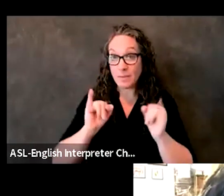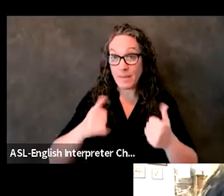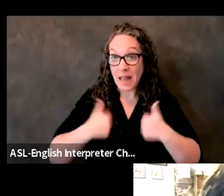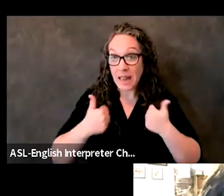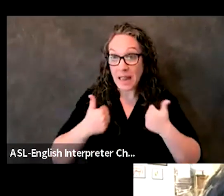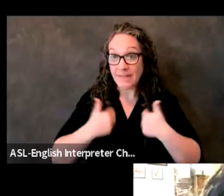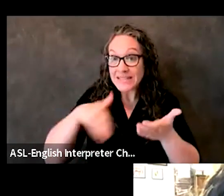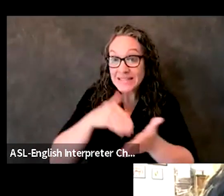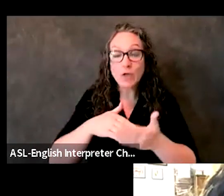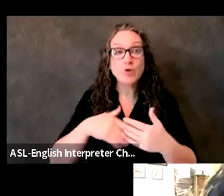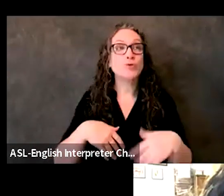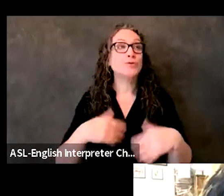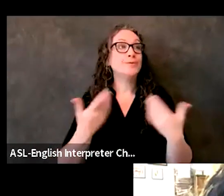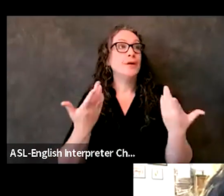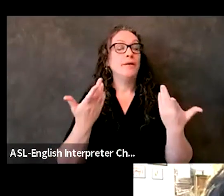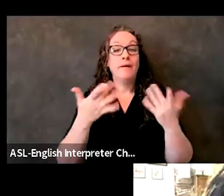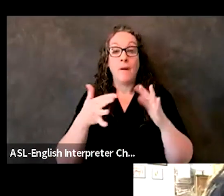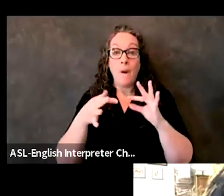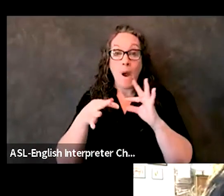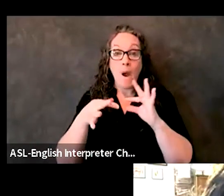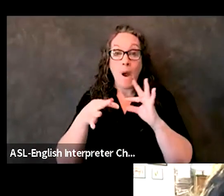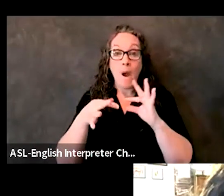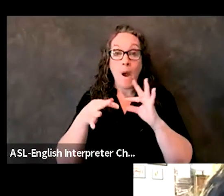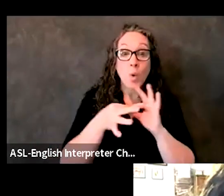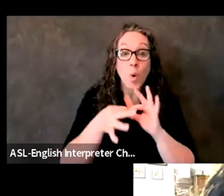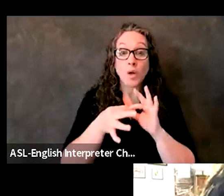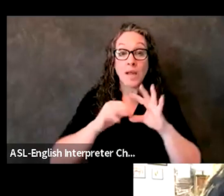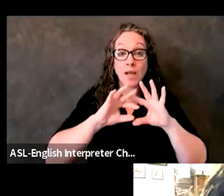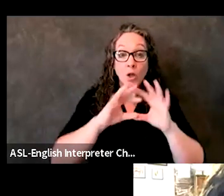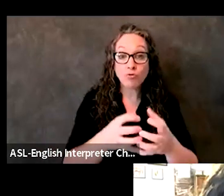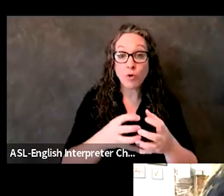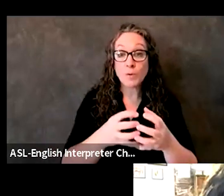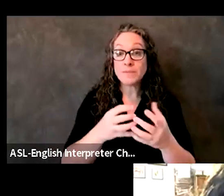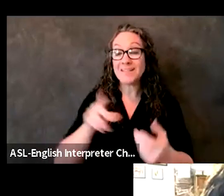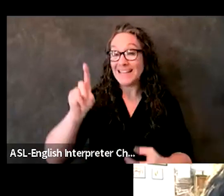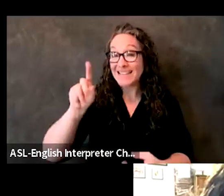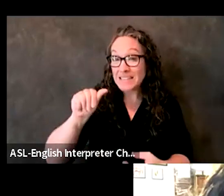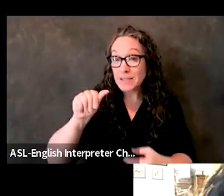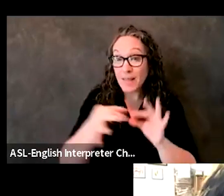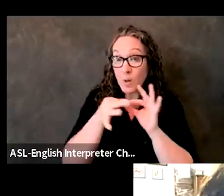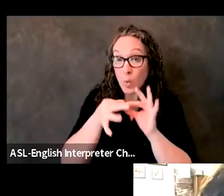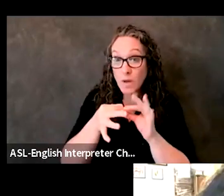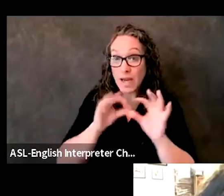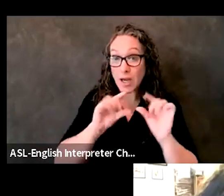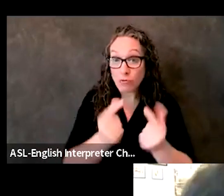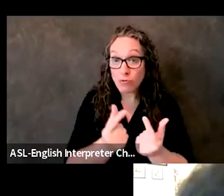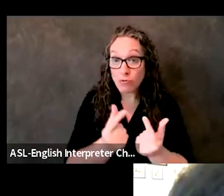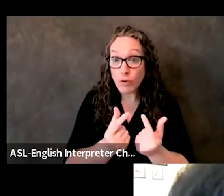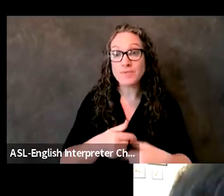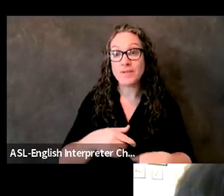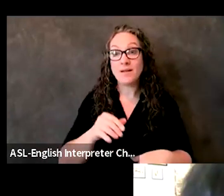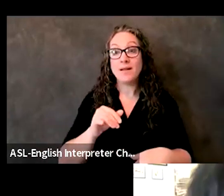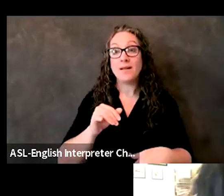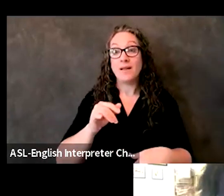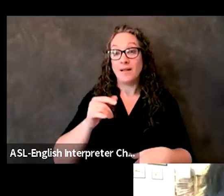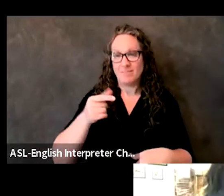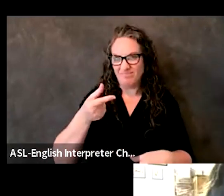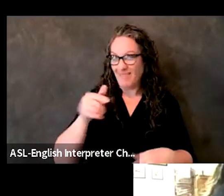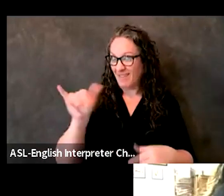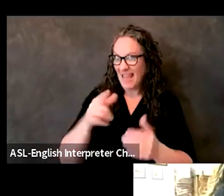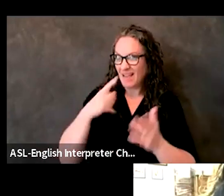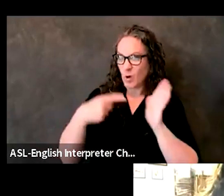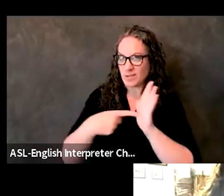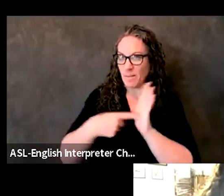coordinating, uh, coordinating bodies, uh, physical disability coordinating groups, Greater Los Angeles Agency on Deafness, uh,